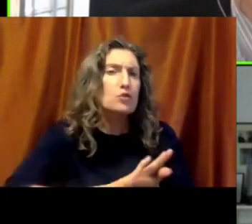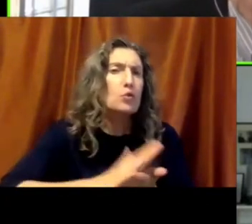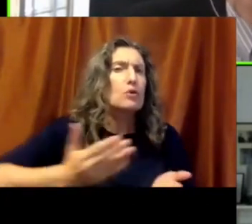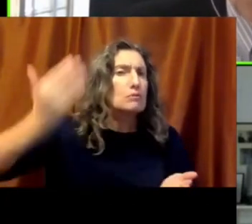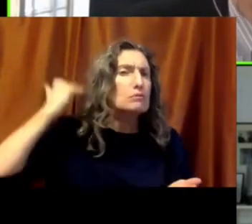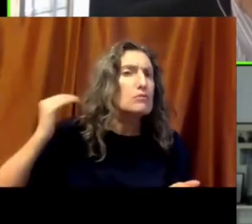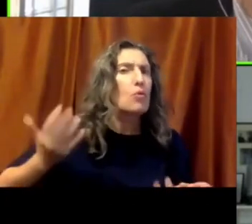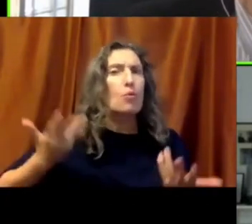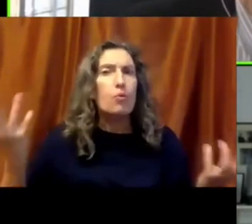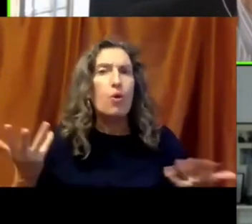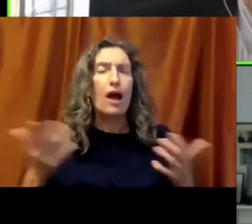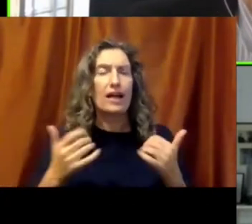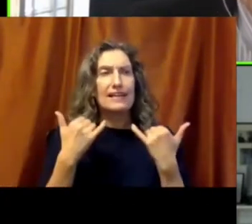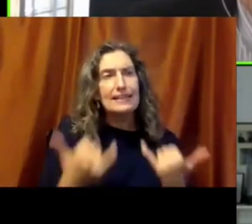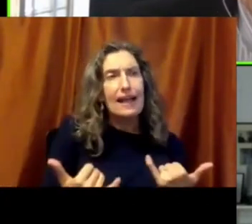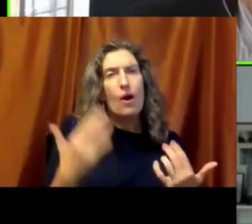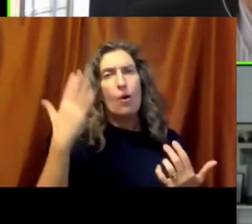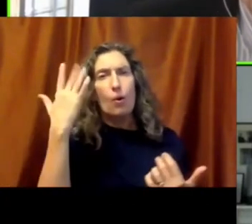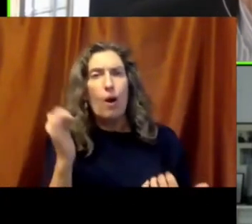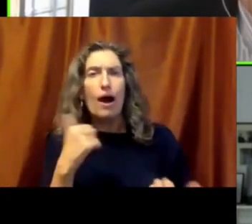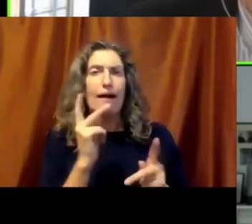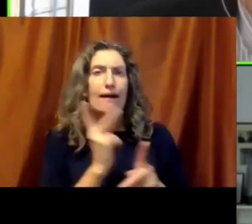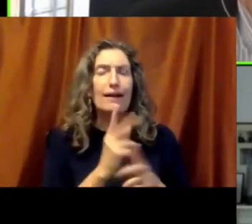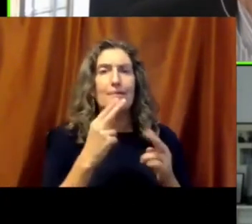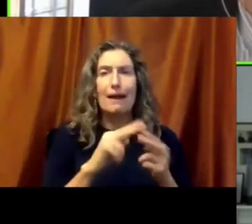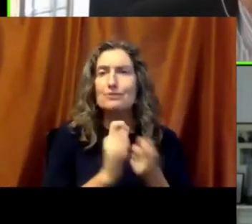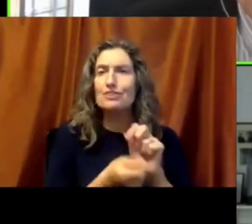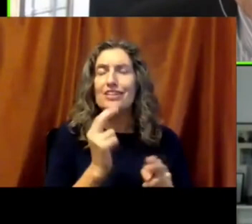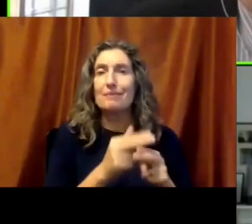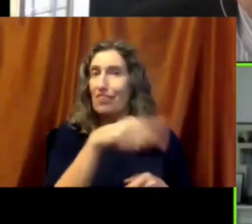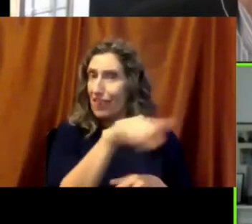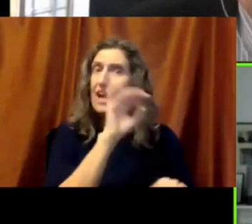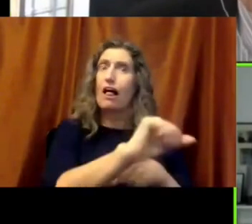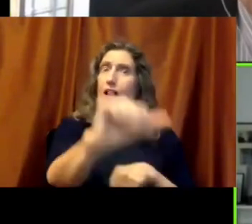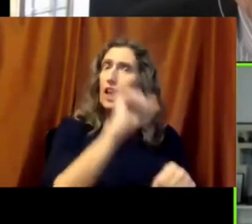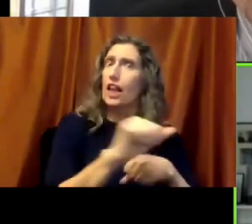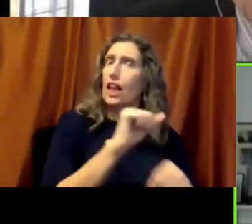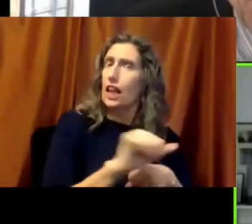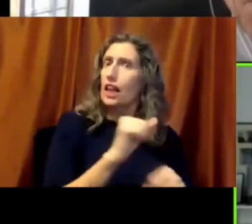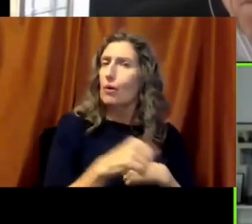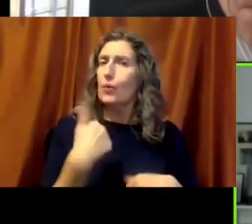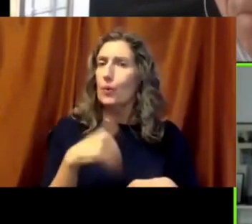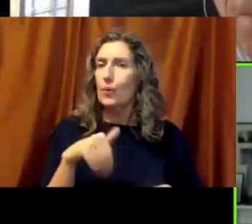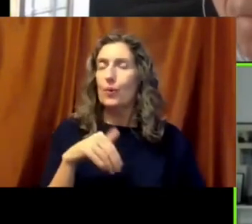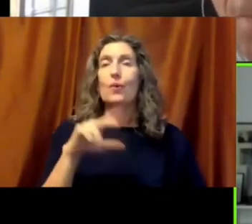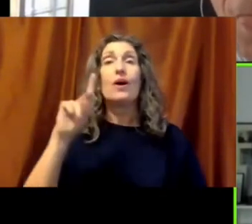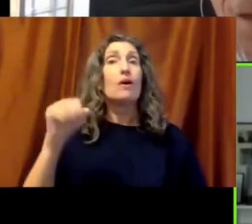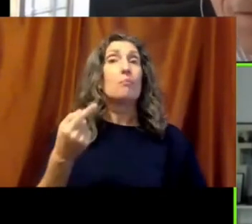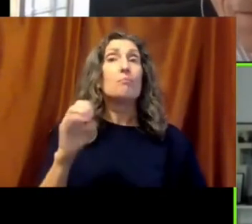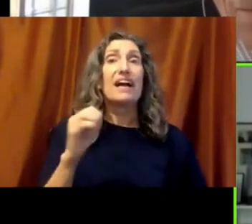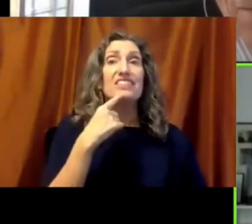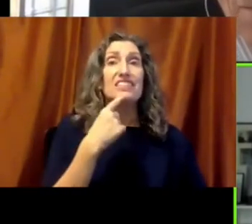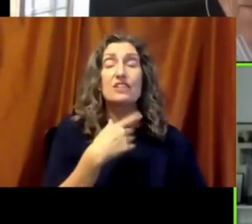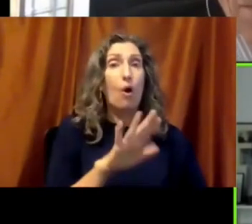history, they studied what was happening. And then they made a decision. They not